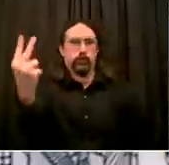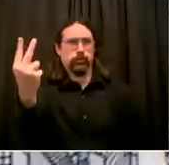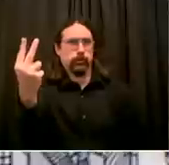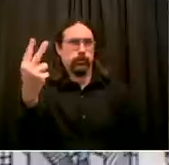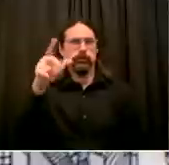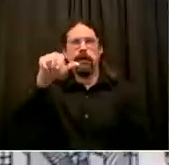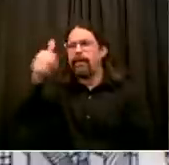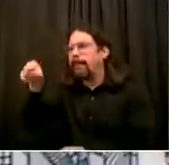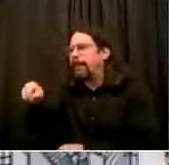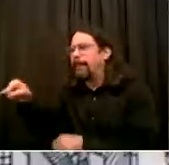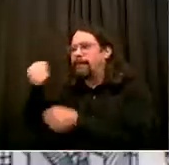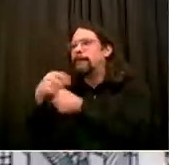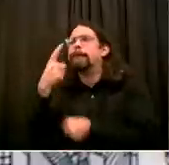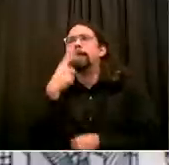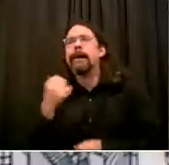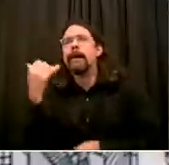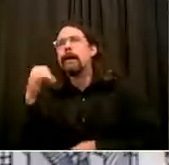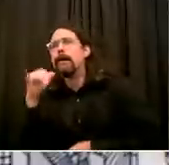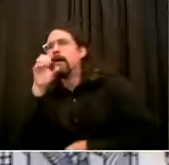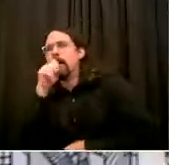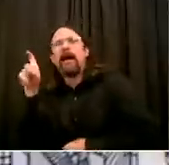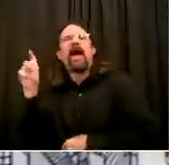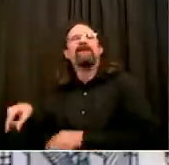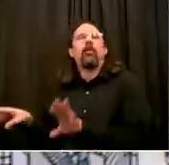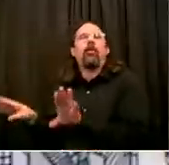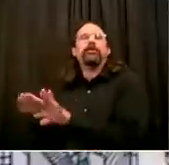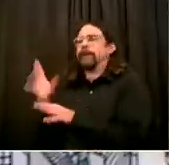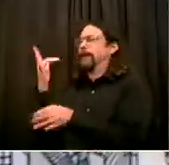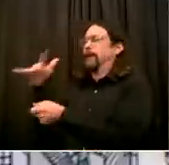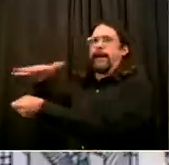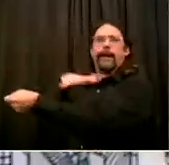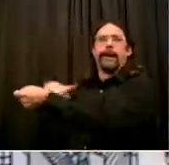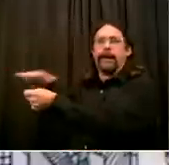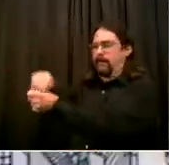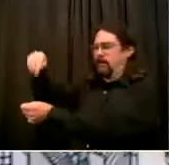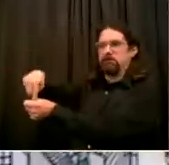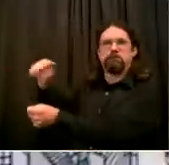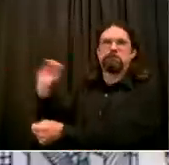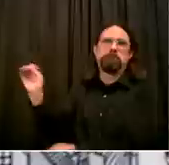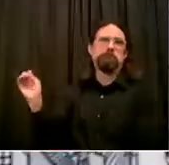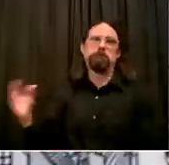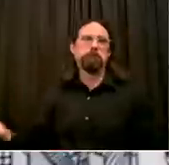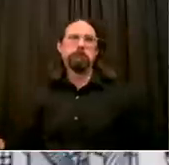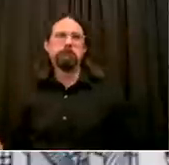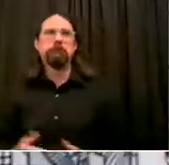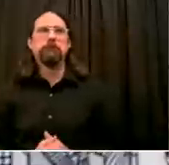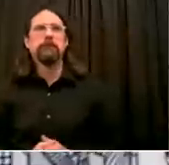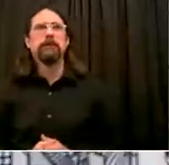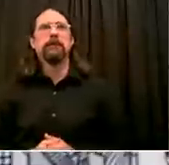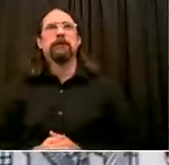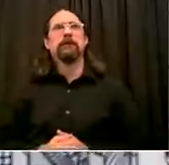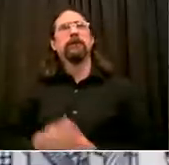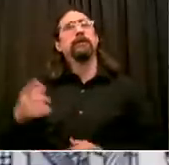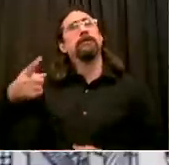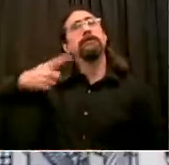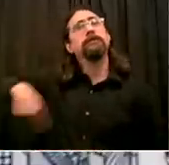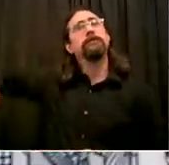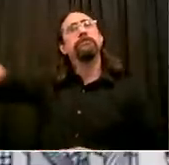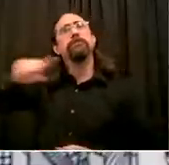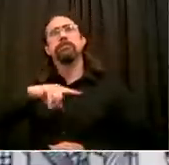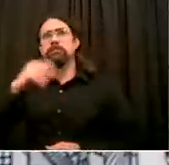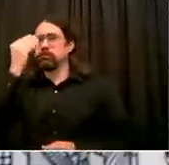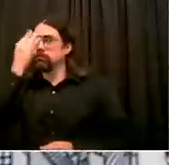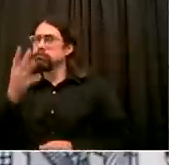example of this is from Yellow Zone test sites. Over the last three weeks, 3,100 test